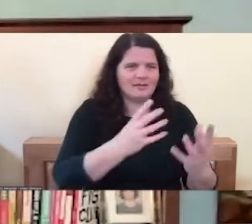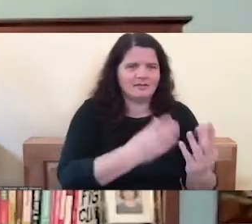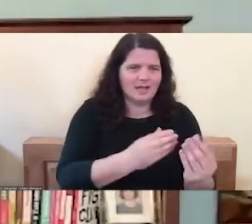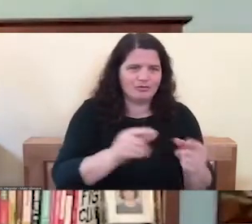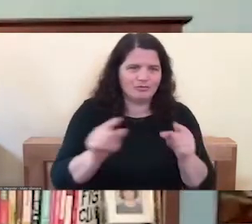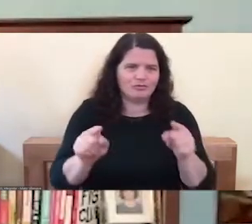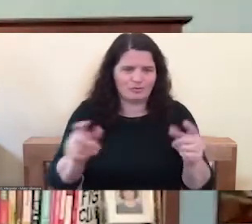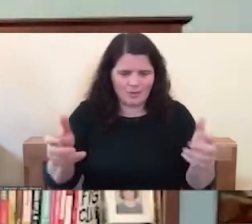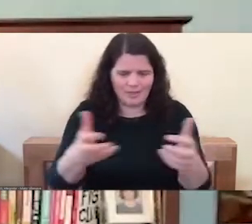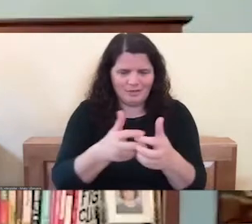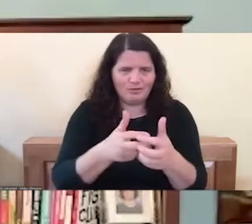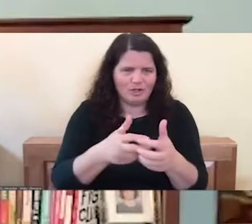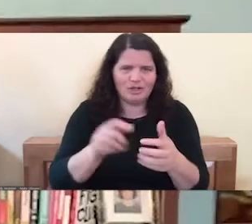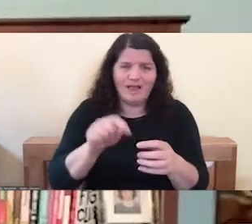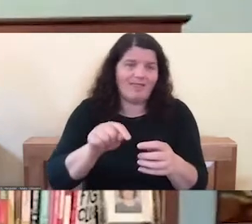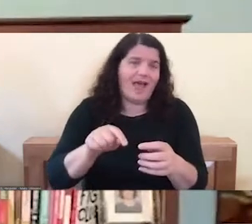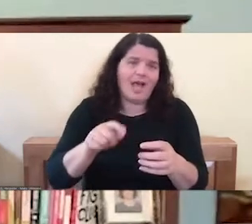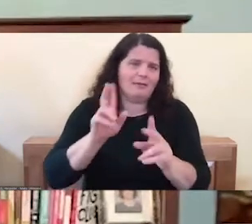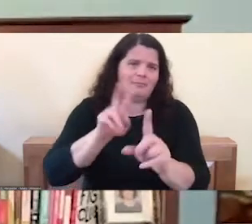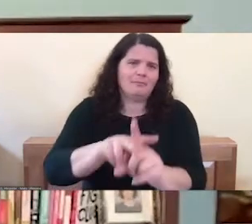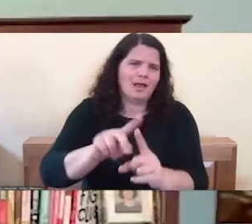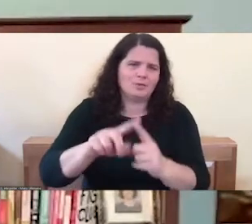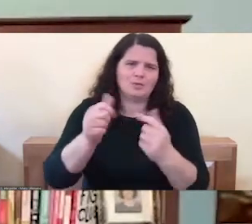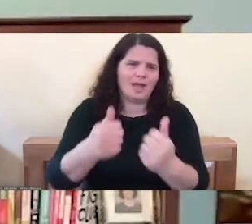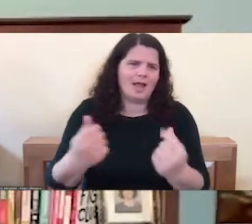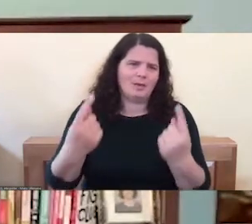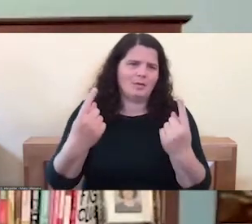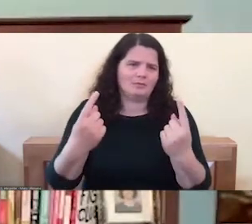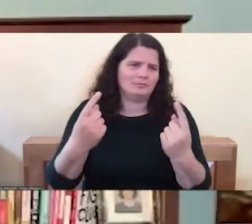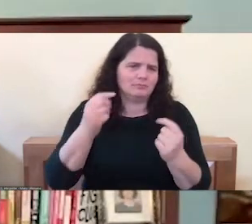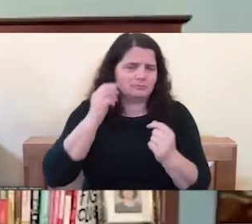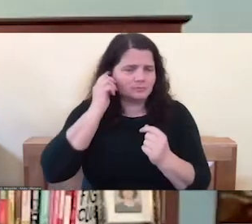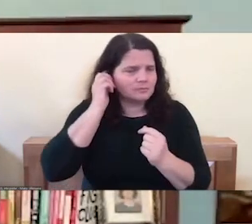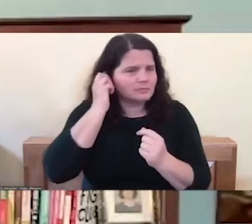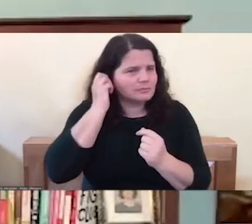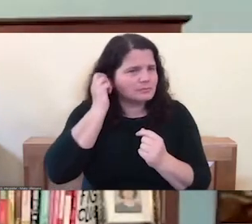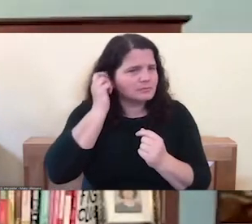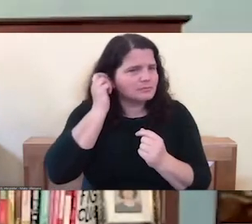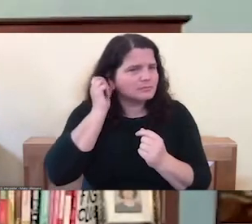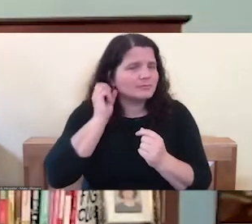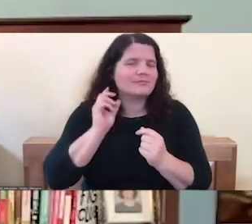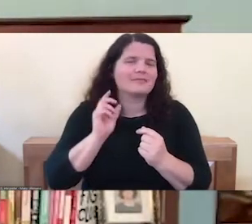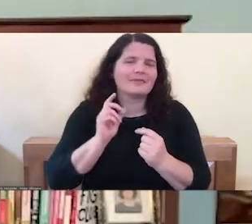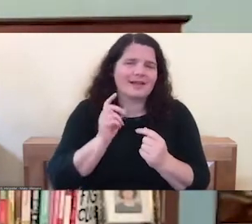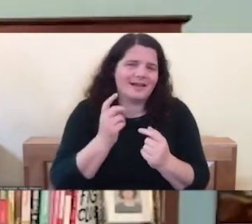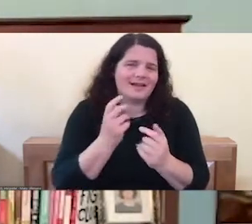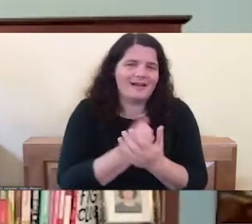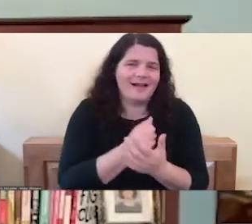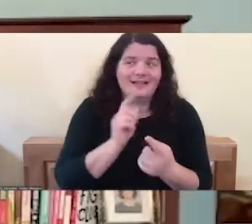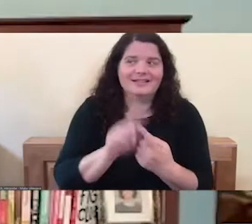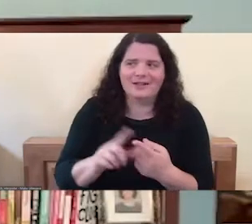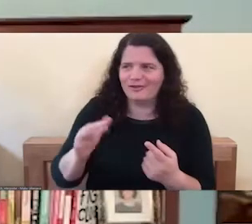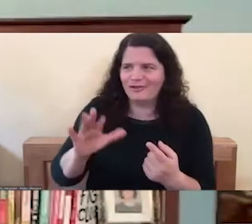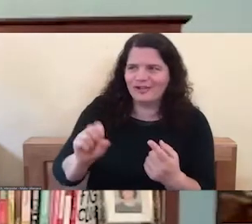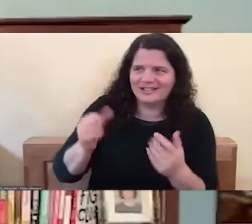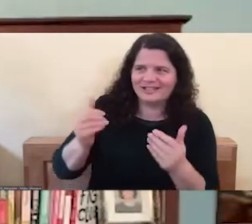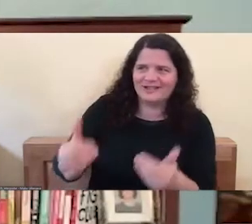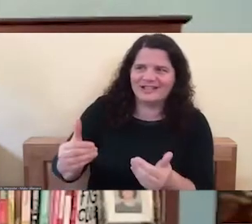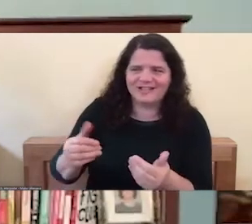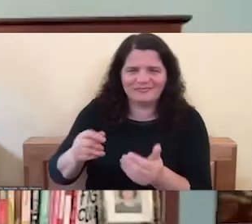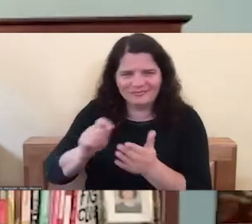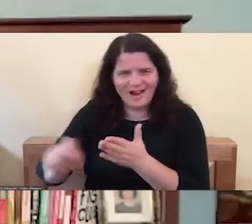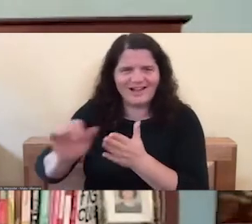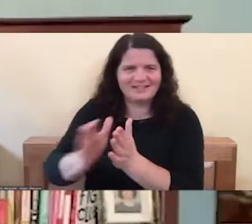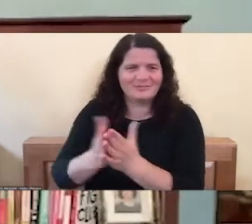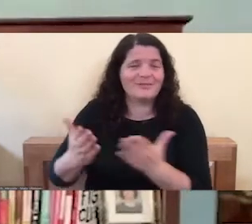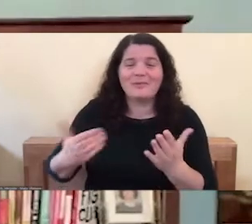um, so I think from that point of view, it could be useful until Chris writes his book. Maybe we can sign a petition or someone, maybe